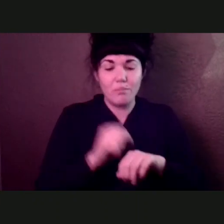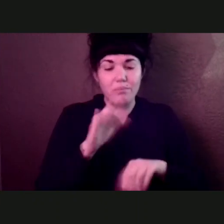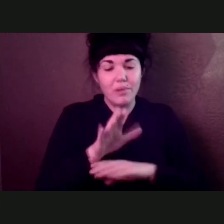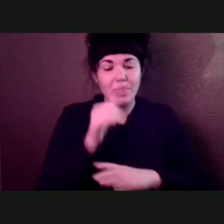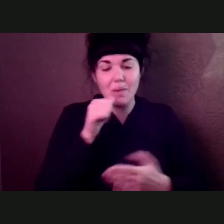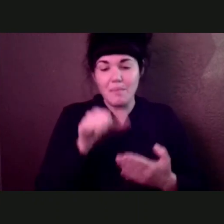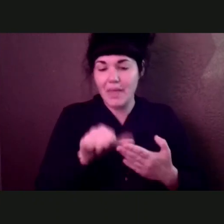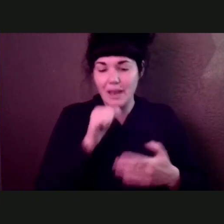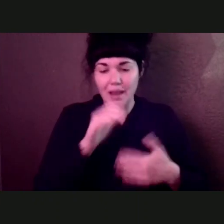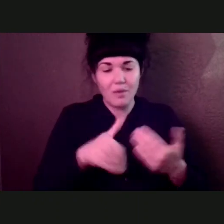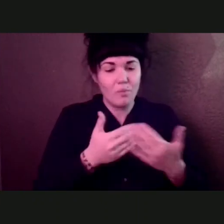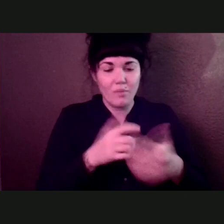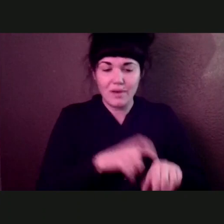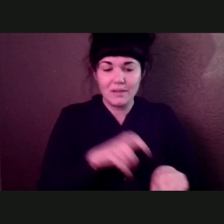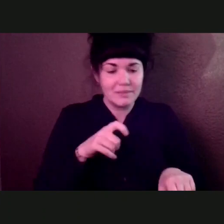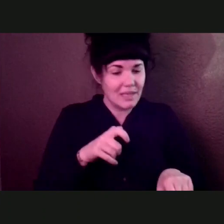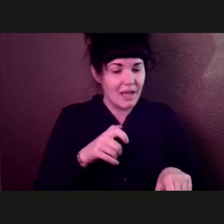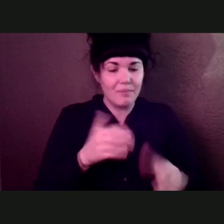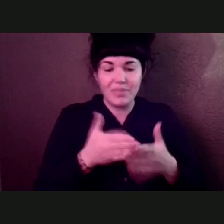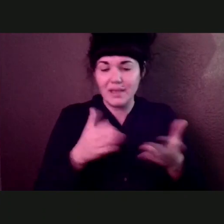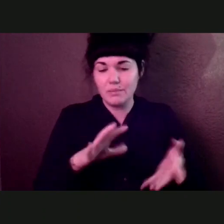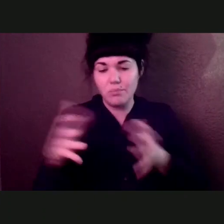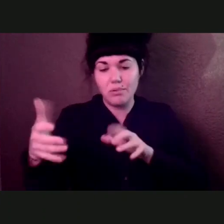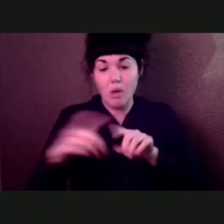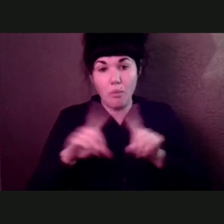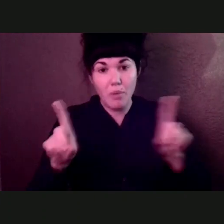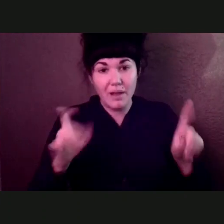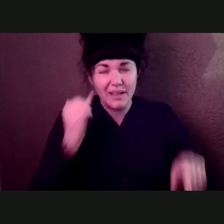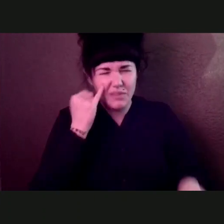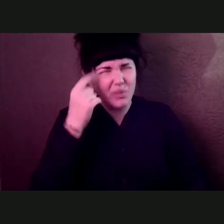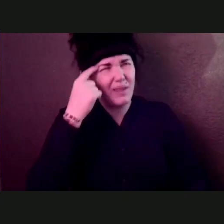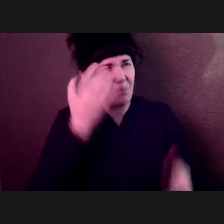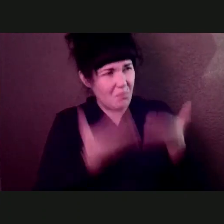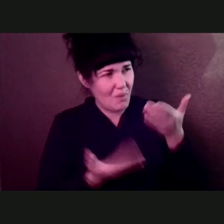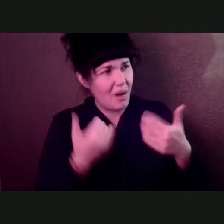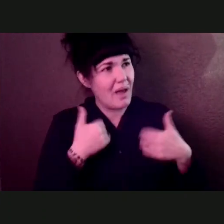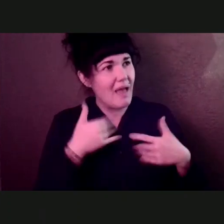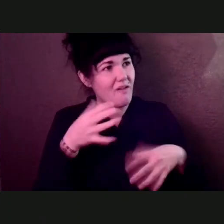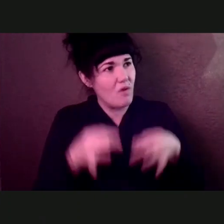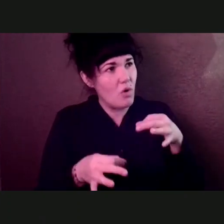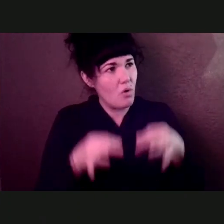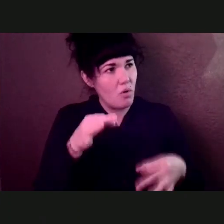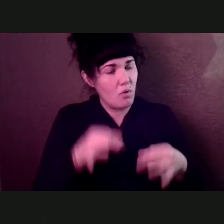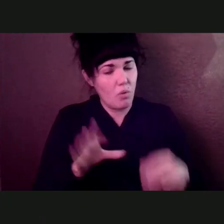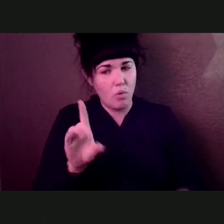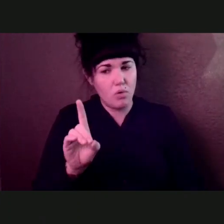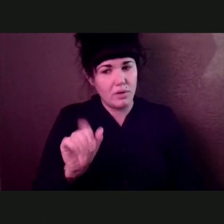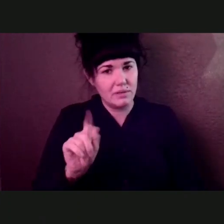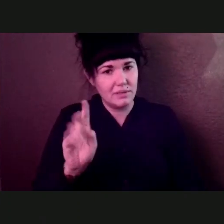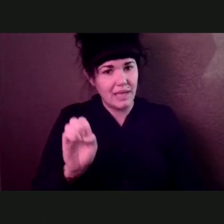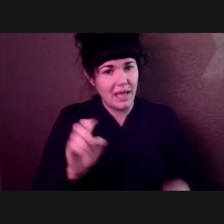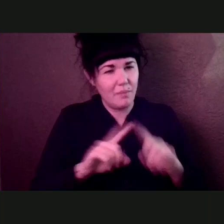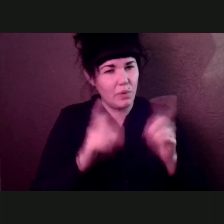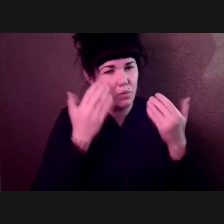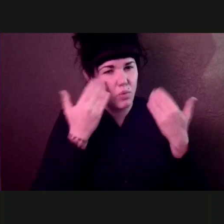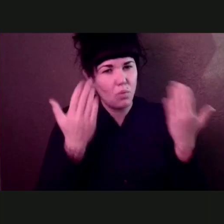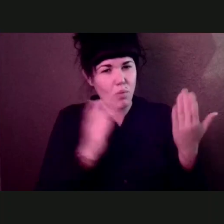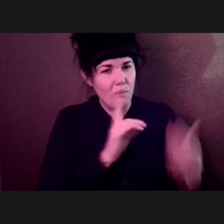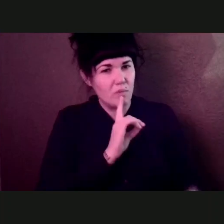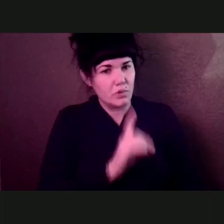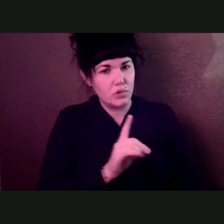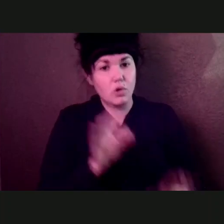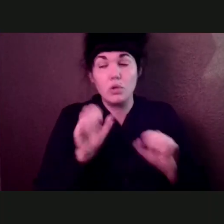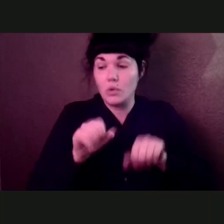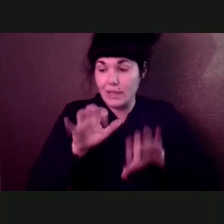date, you're not quite sure you can put your name in there and look it up. So do that, especially if, you know,